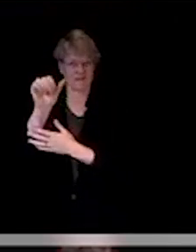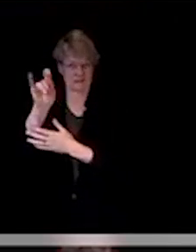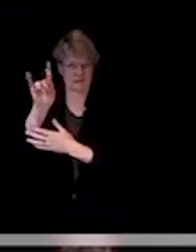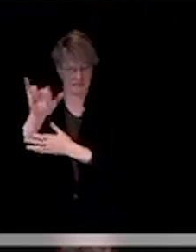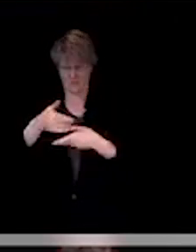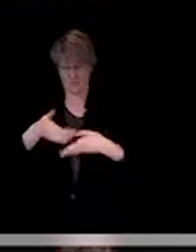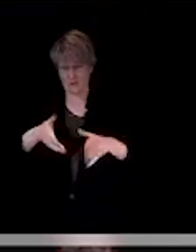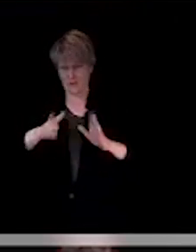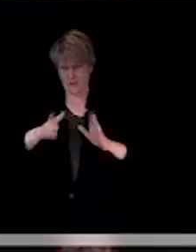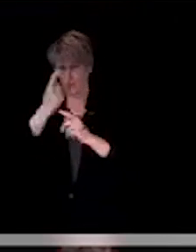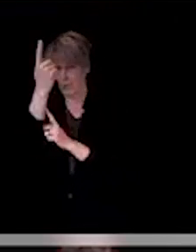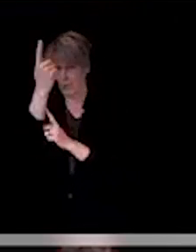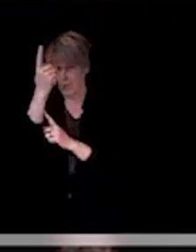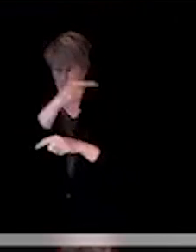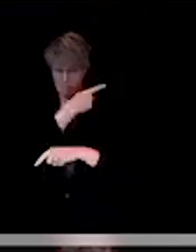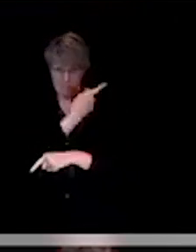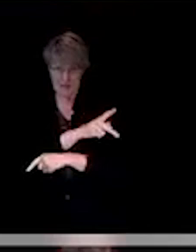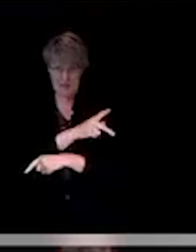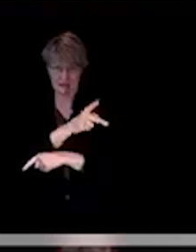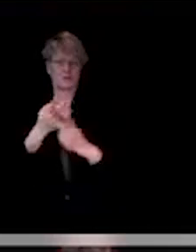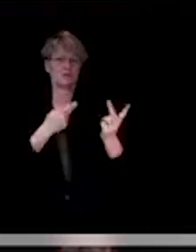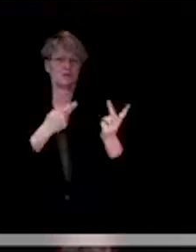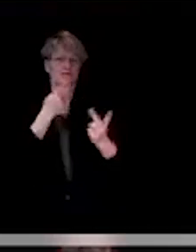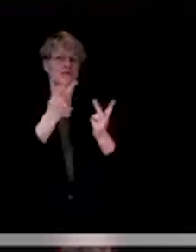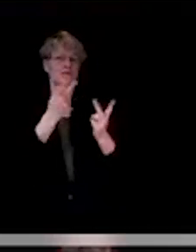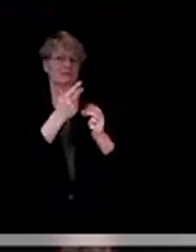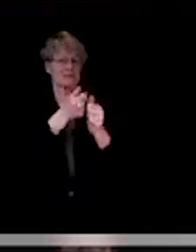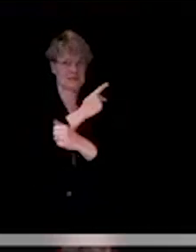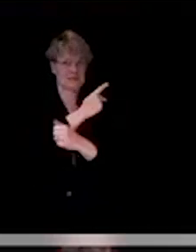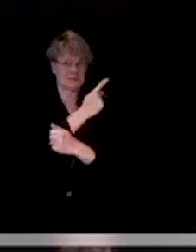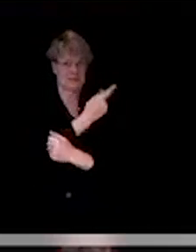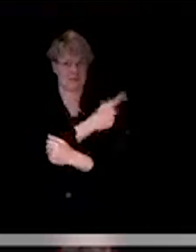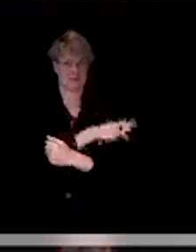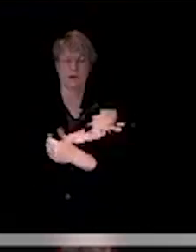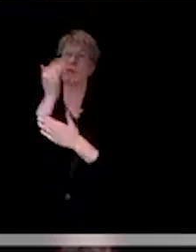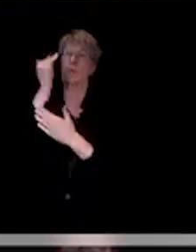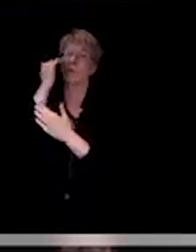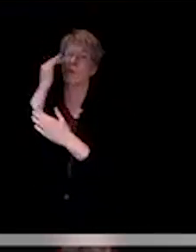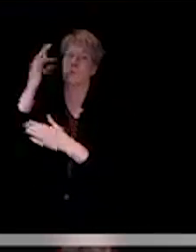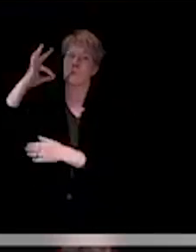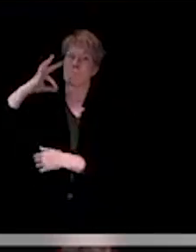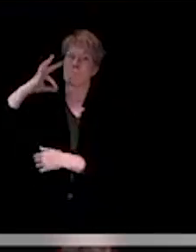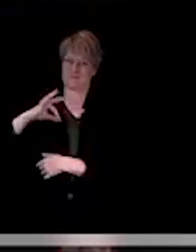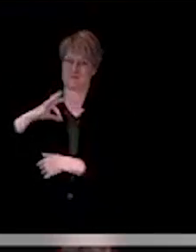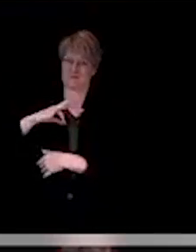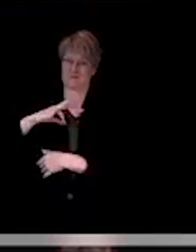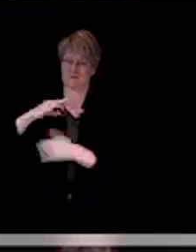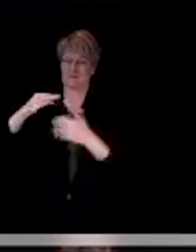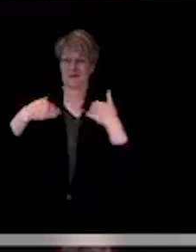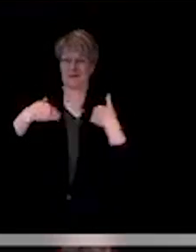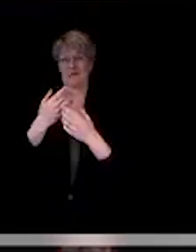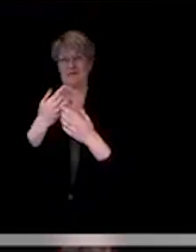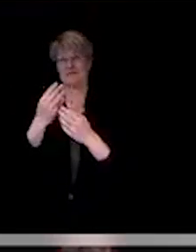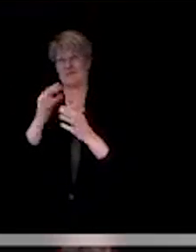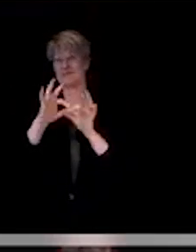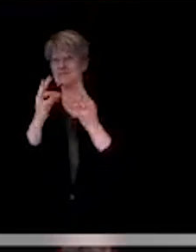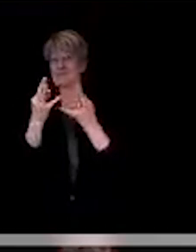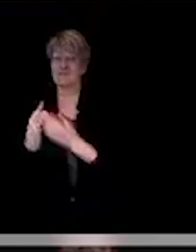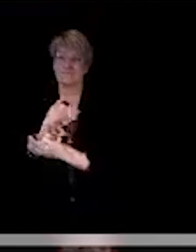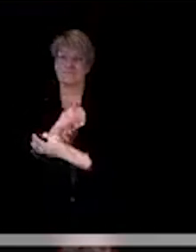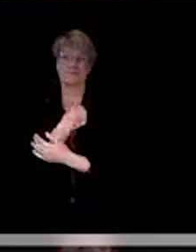benefit towards patient healing, having family members, loved ones with you is. So,